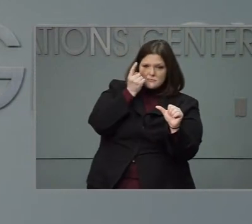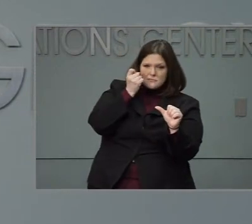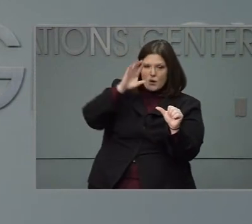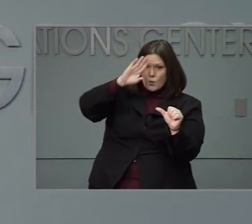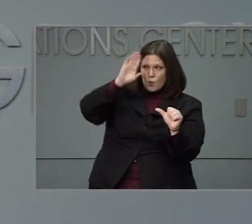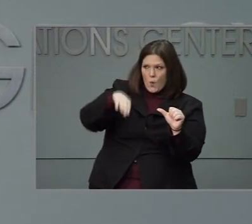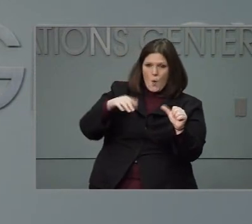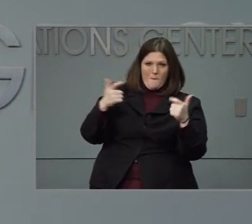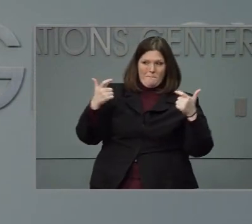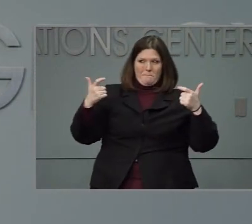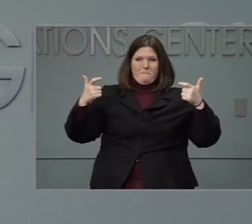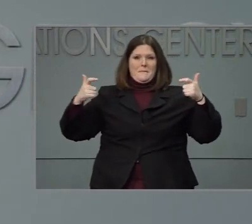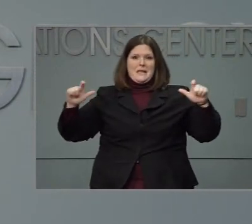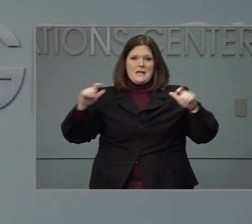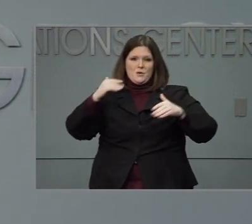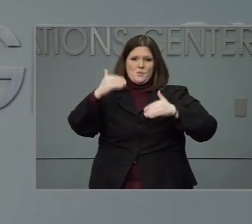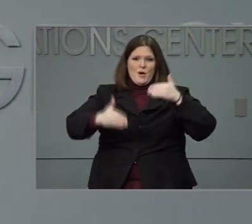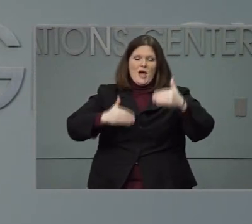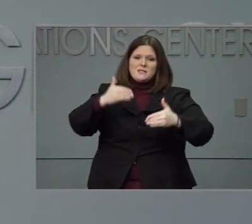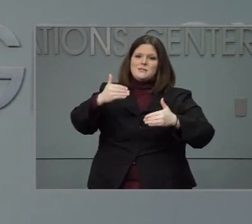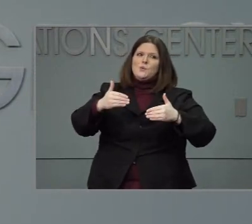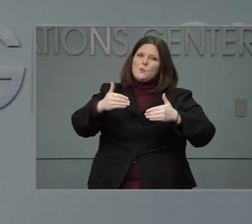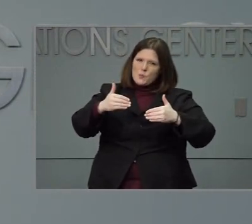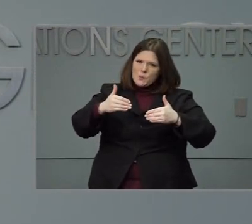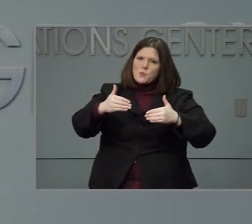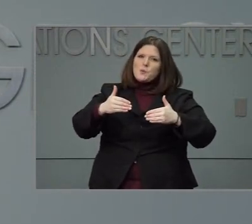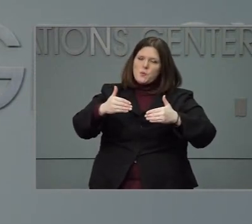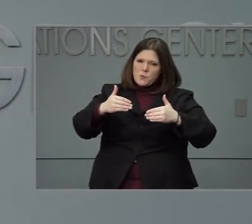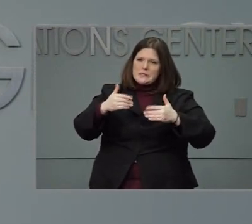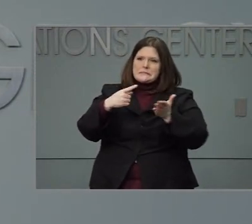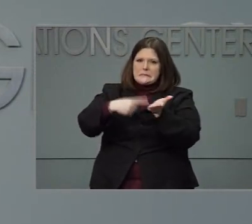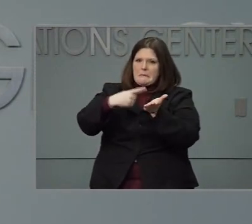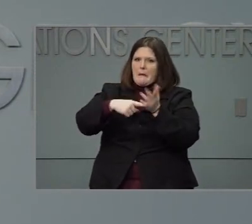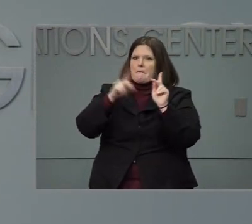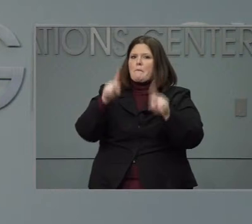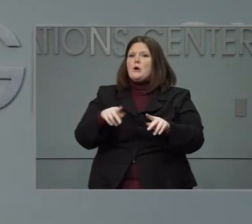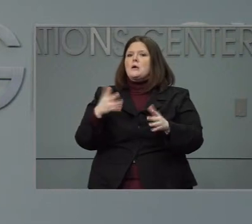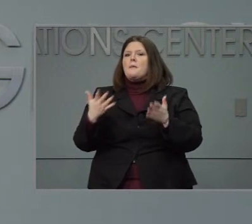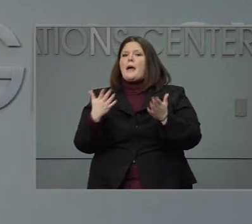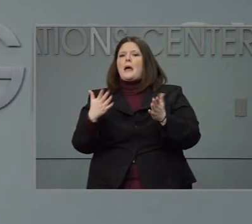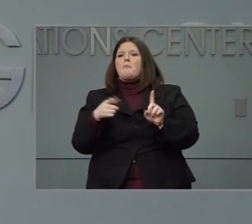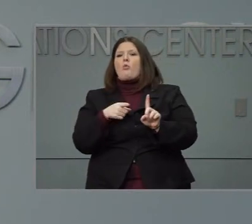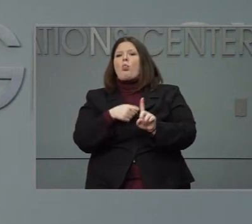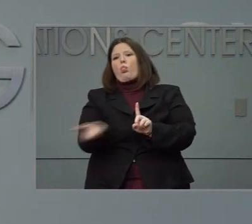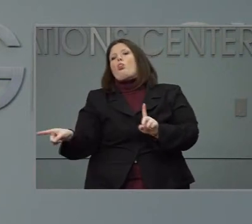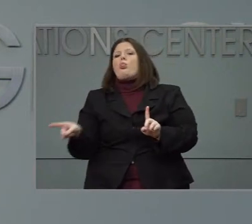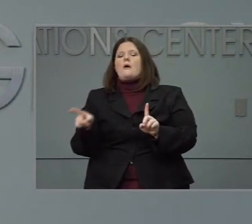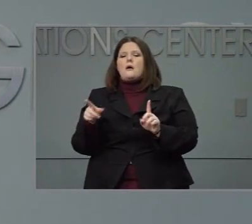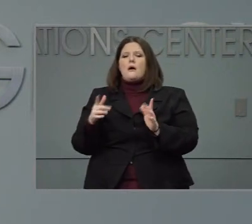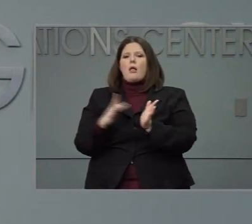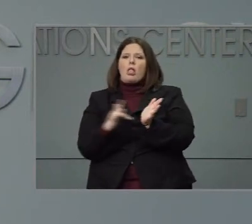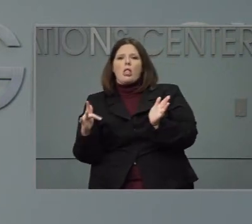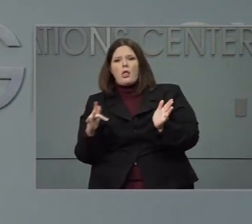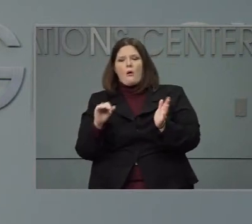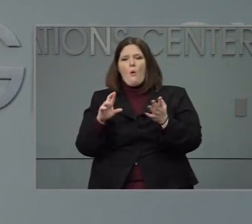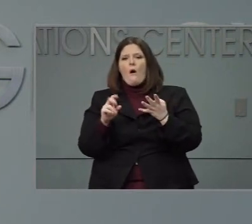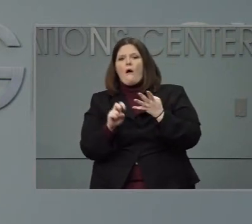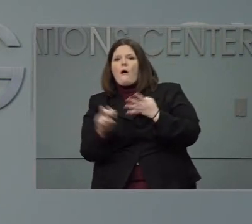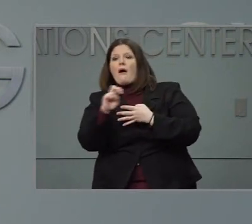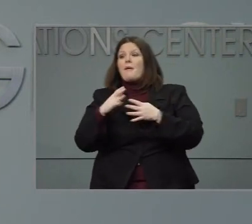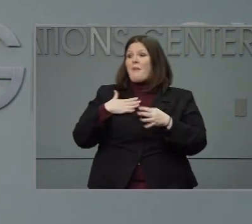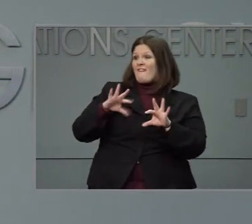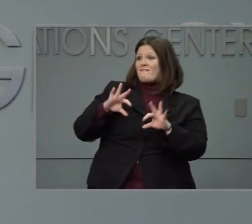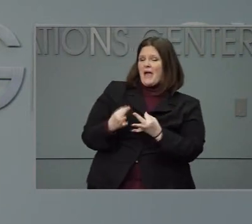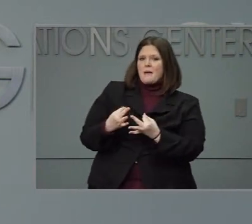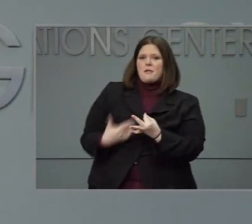big effort like this, there are opportunities for someone to stray from that, for jumping the line, whether it was a family